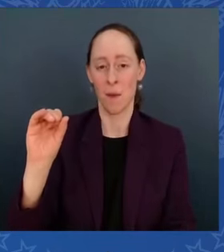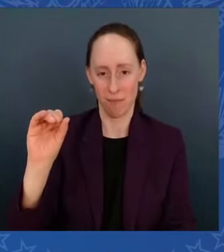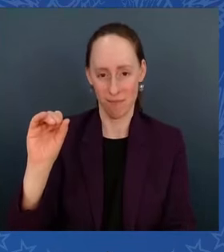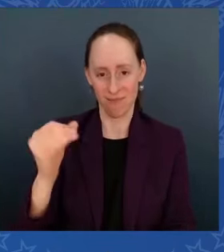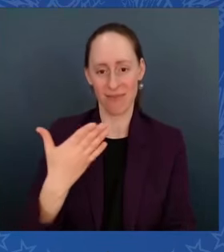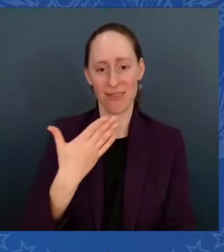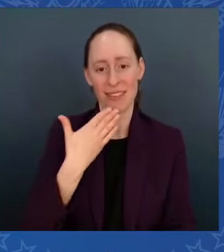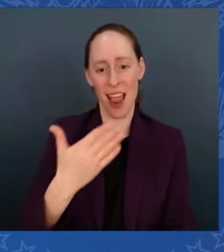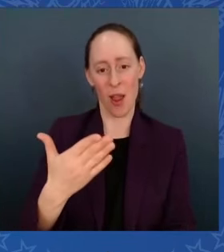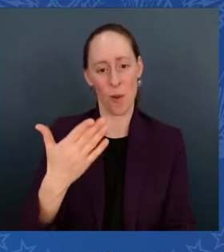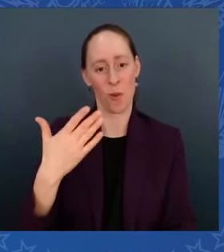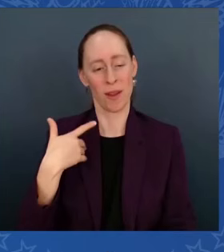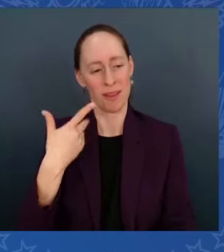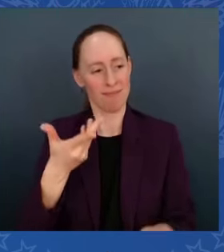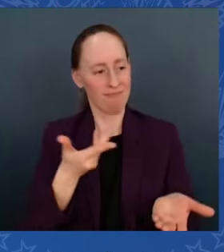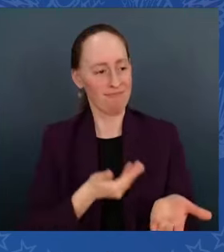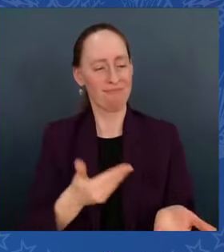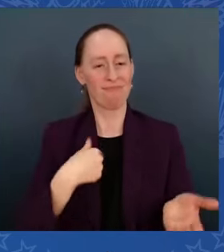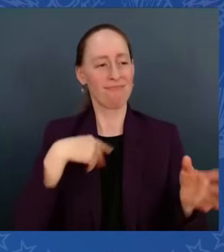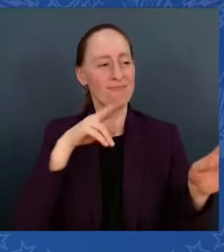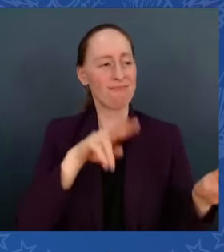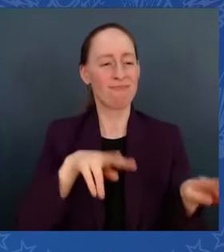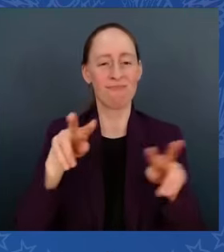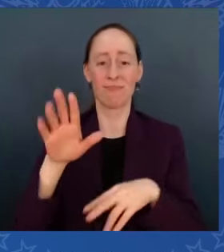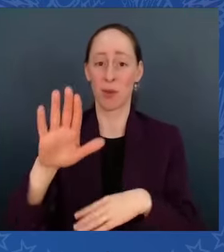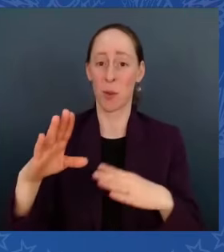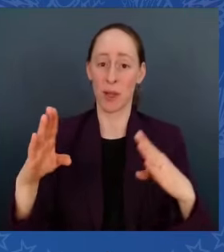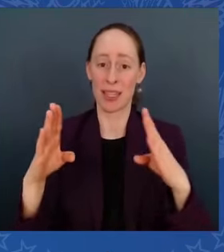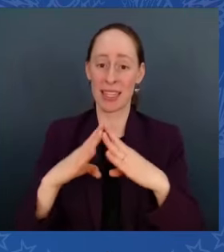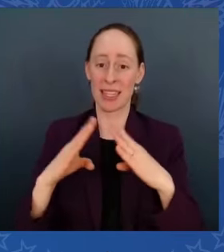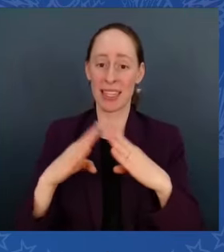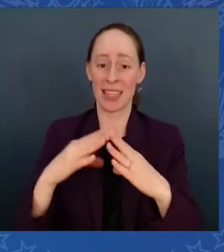And by the way, you ain't the only Wilmington in America.